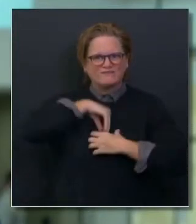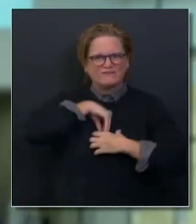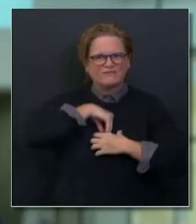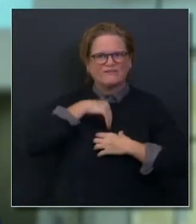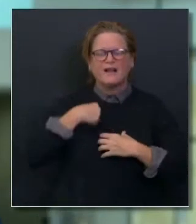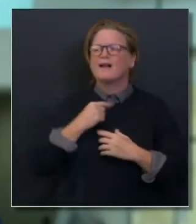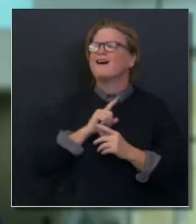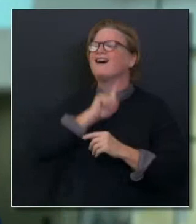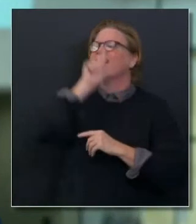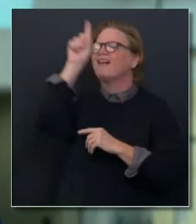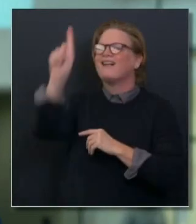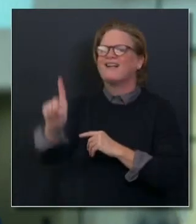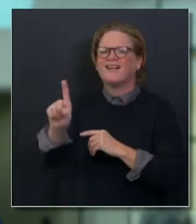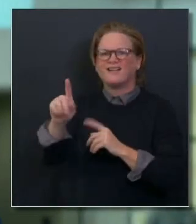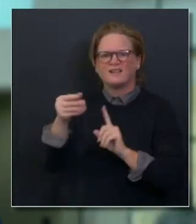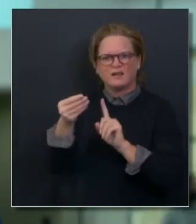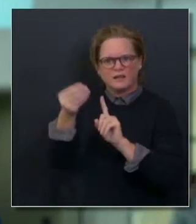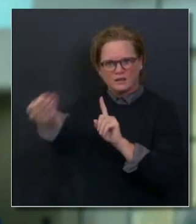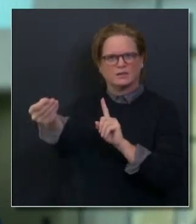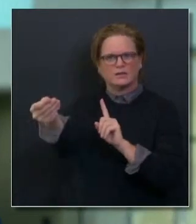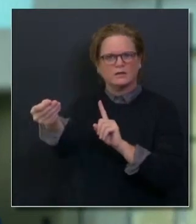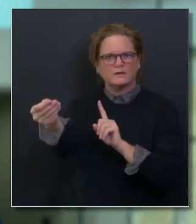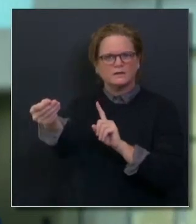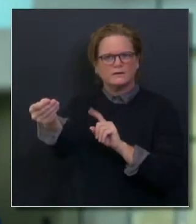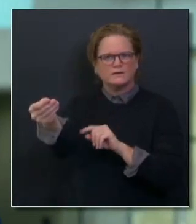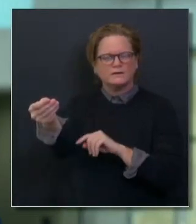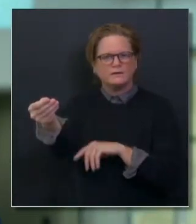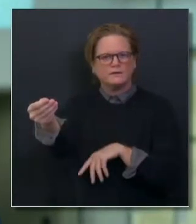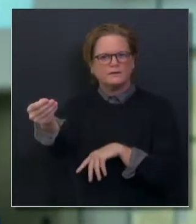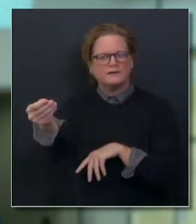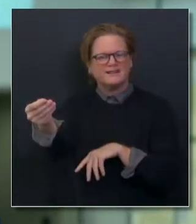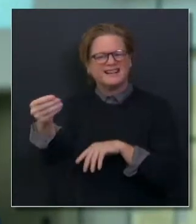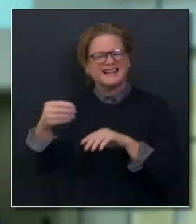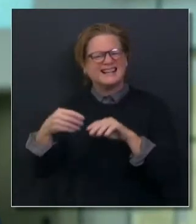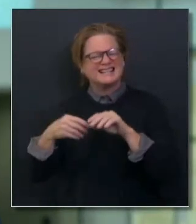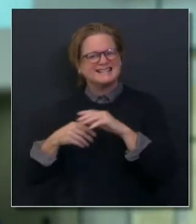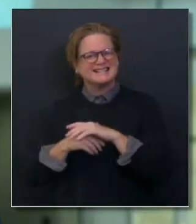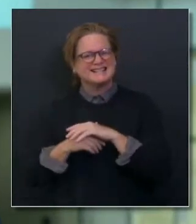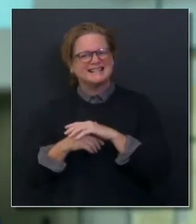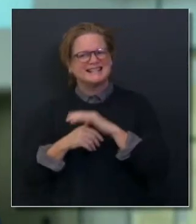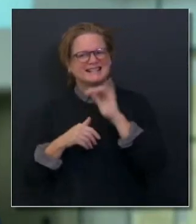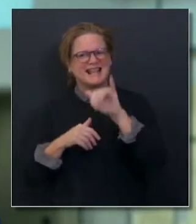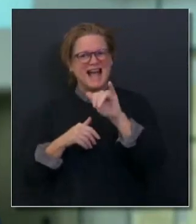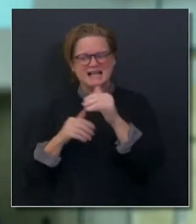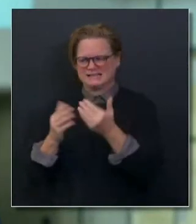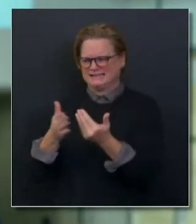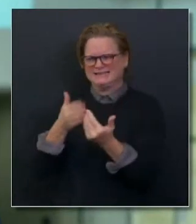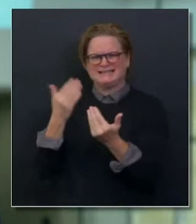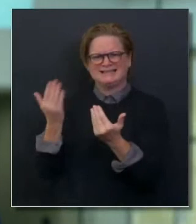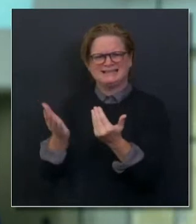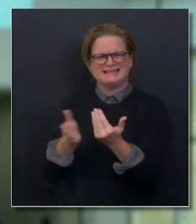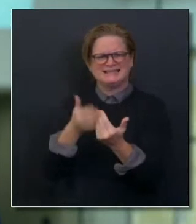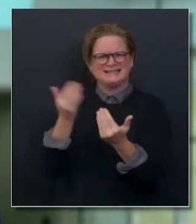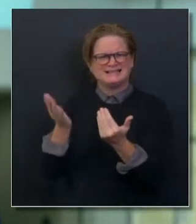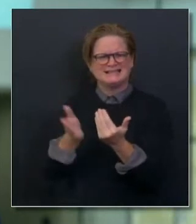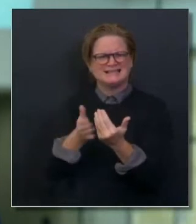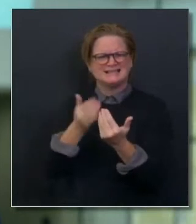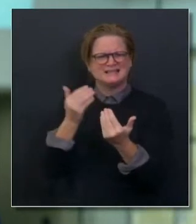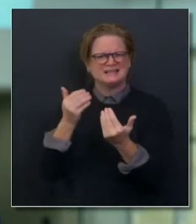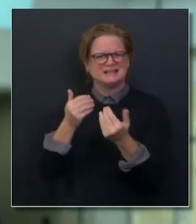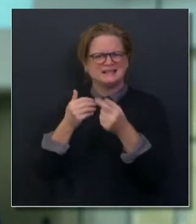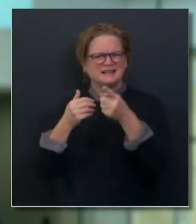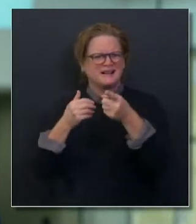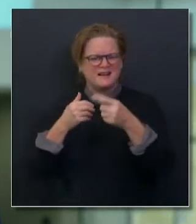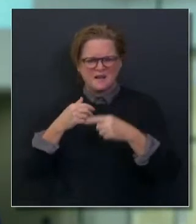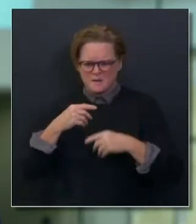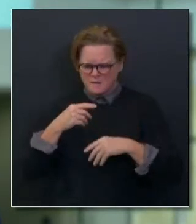going to be able to transmit the disease to us or a loved one who might be more vulnerable, who might have an underlying condition. So, yeah,